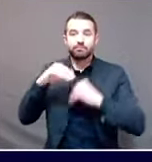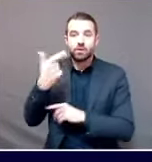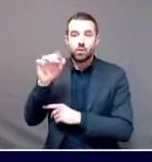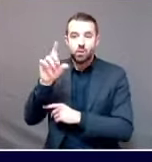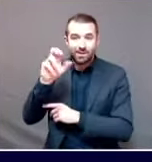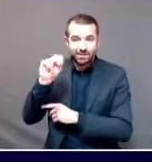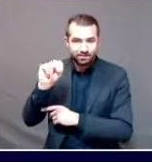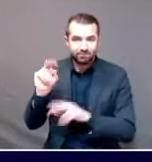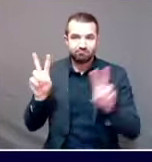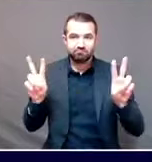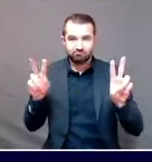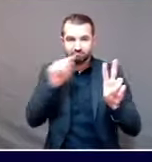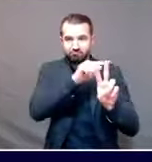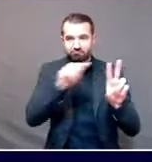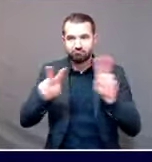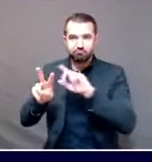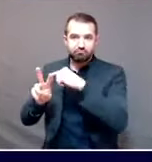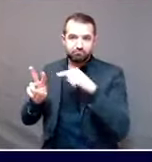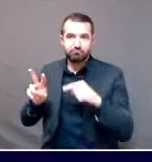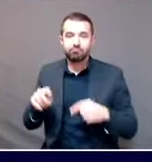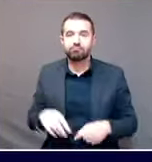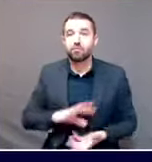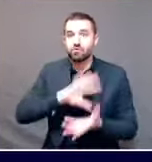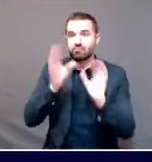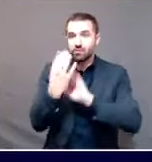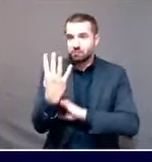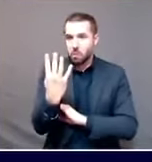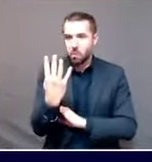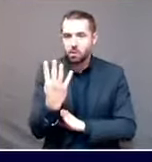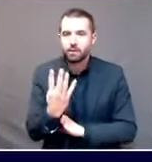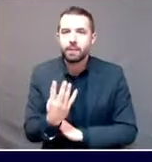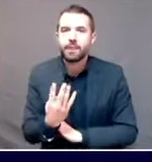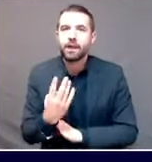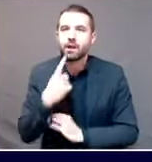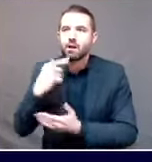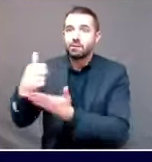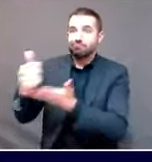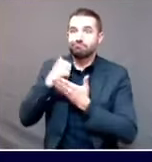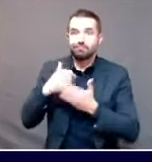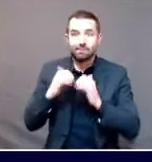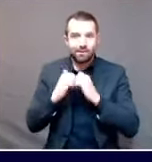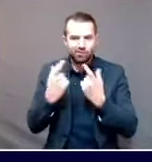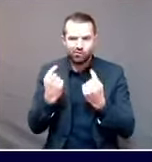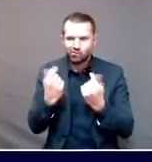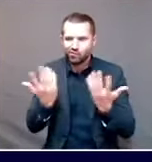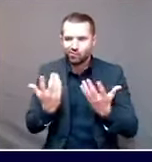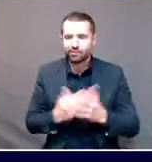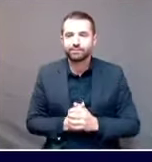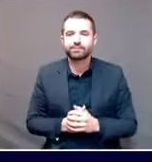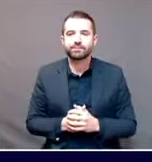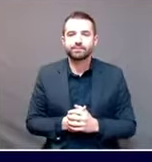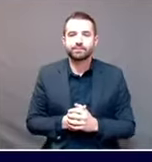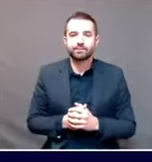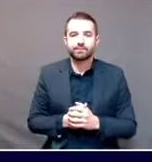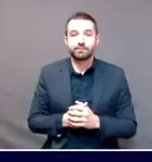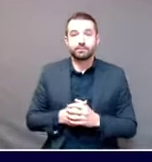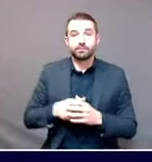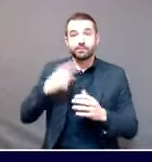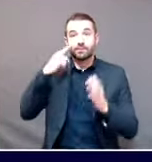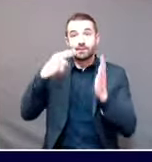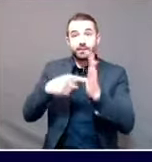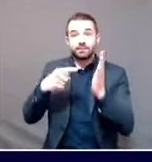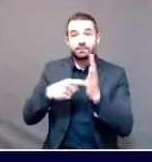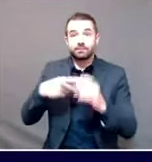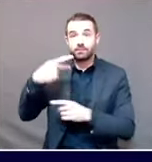with the assistance of our delegation, a few things that production, for example, of the Pfizer vaccine had changed